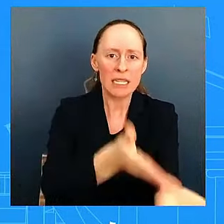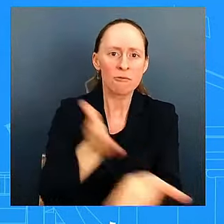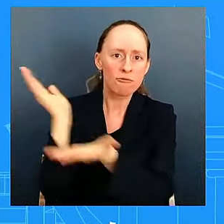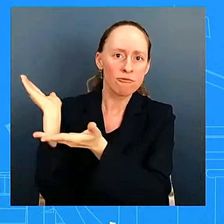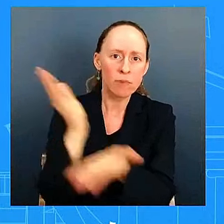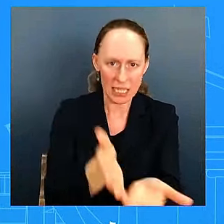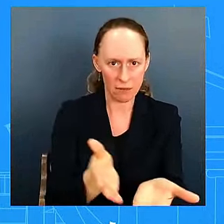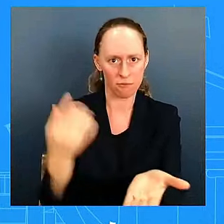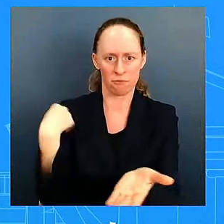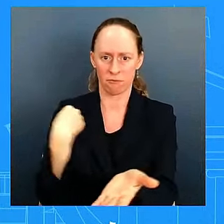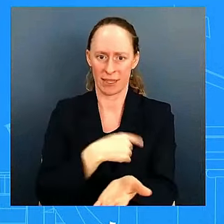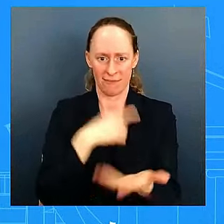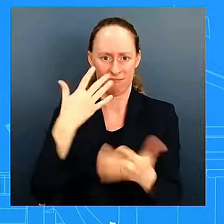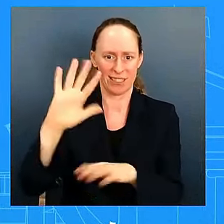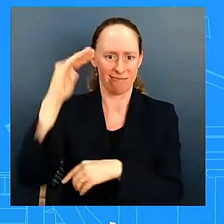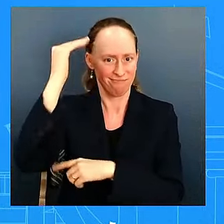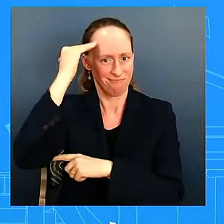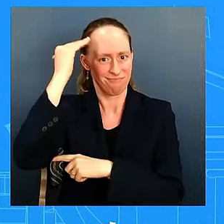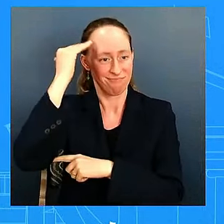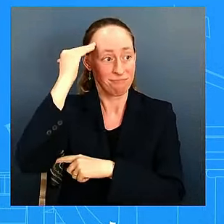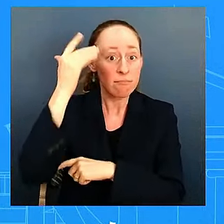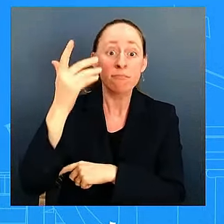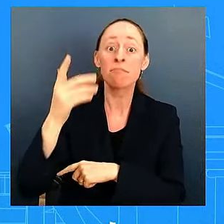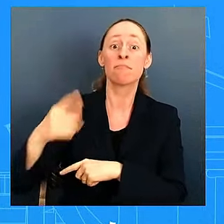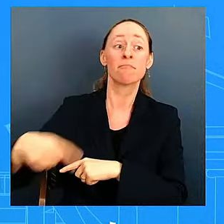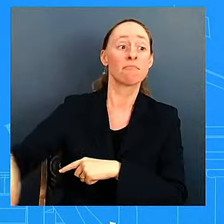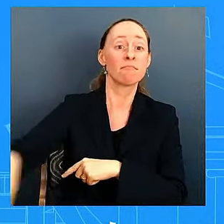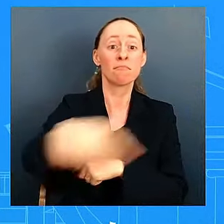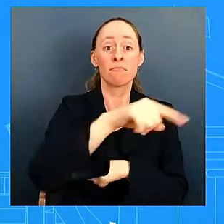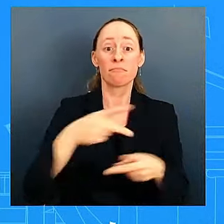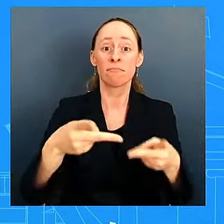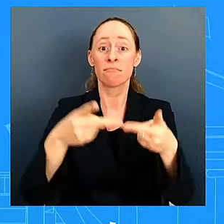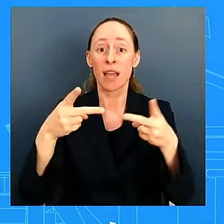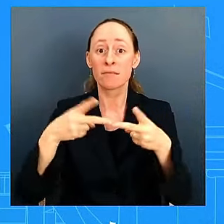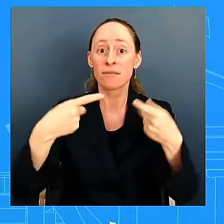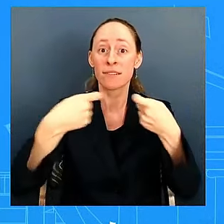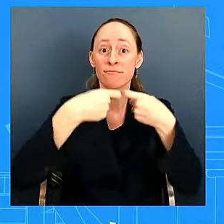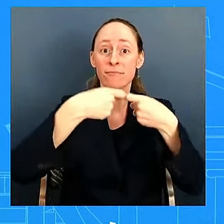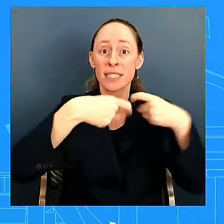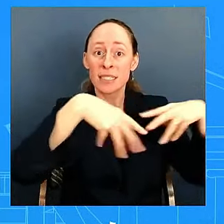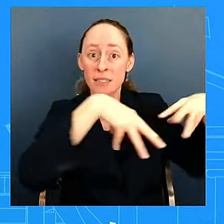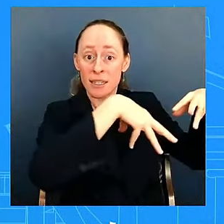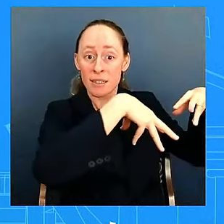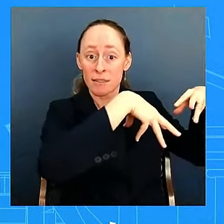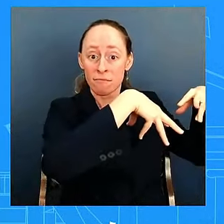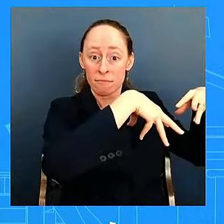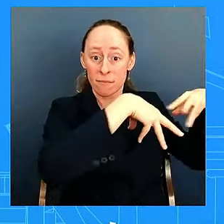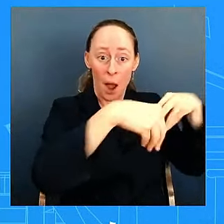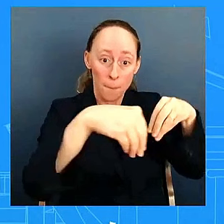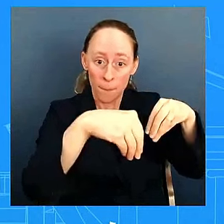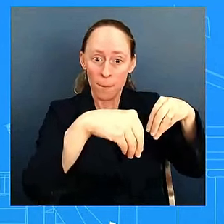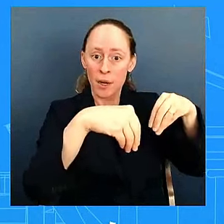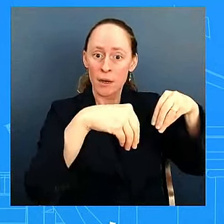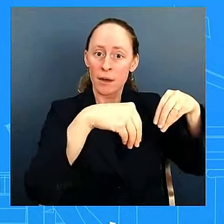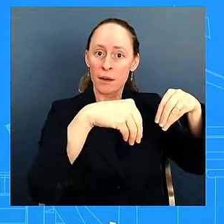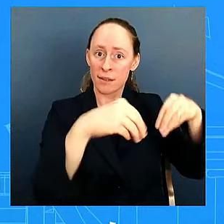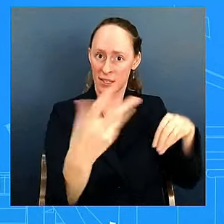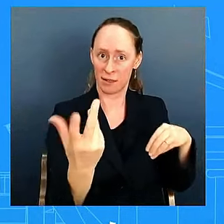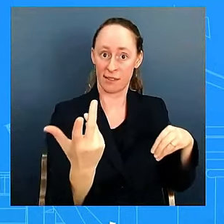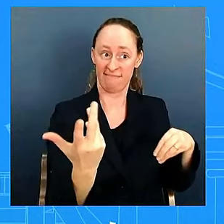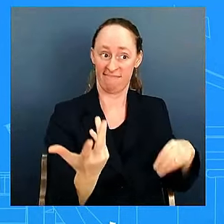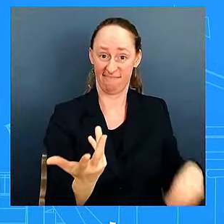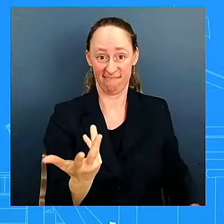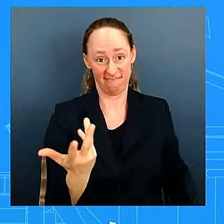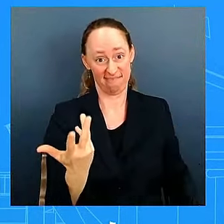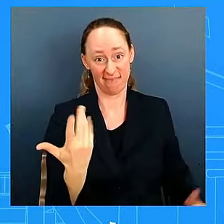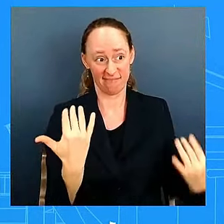to know how fast it's going to come back on in a situation like this with this much devastation it could be a long time so you can't just wait it out you may